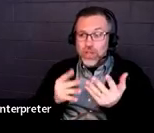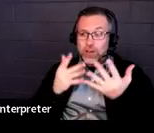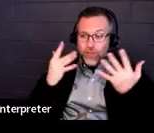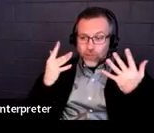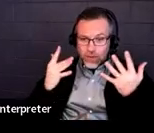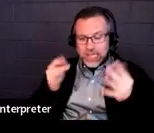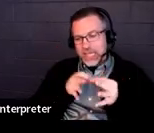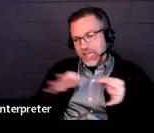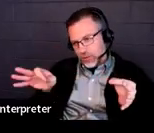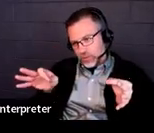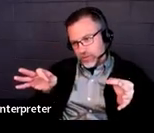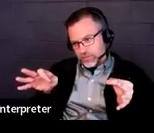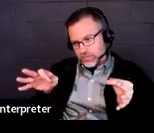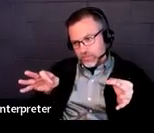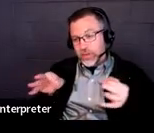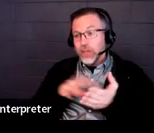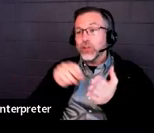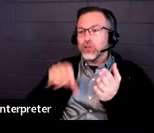and weaknesses.